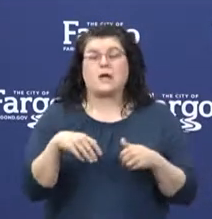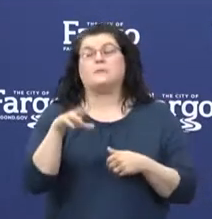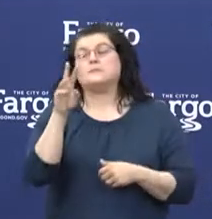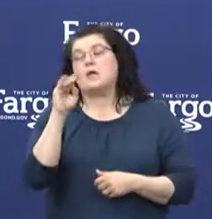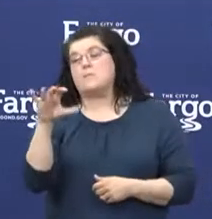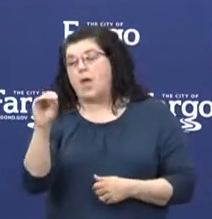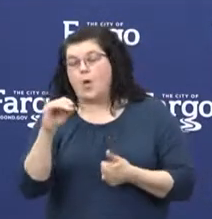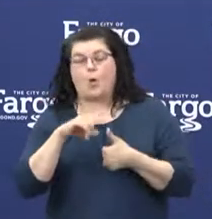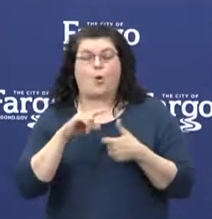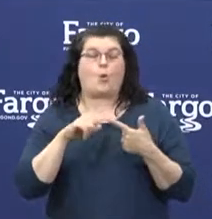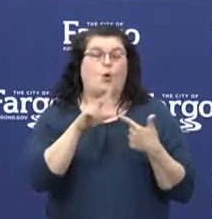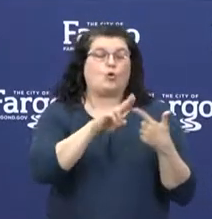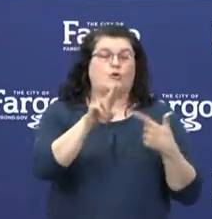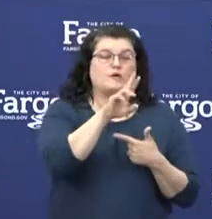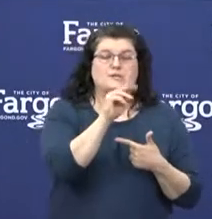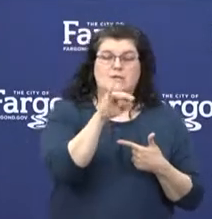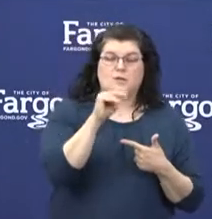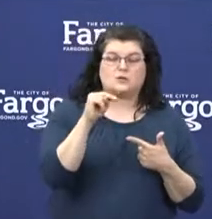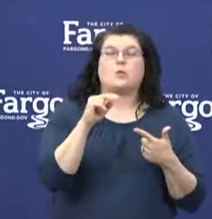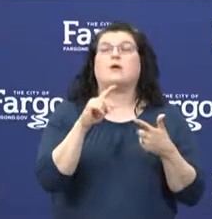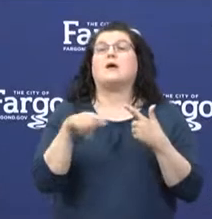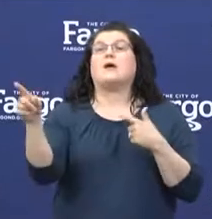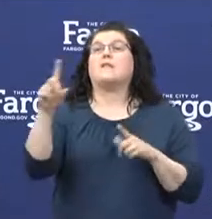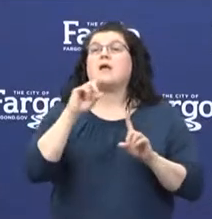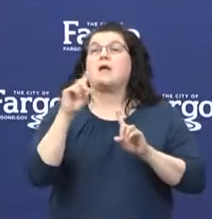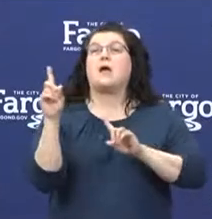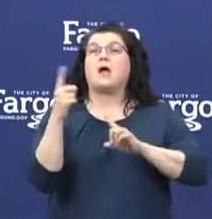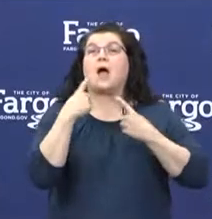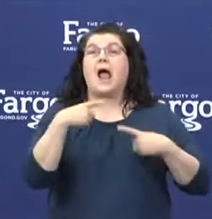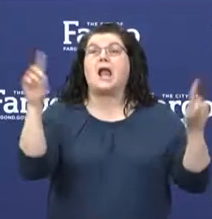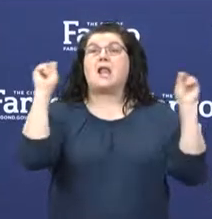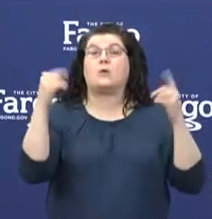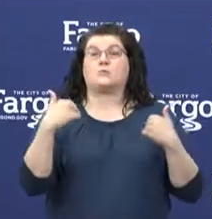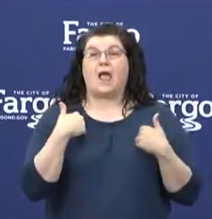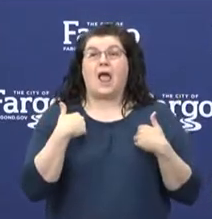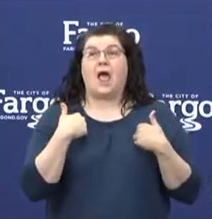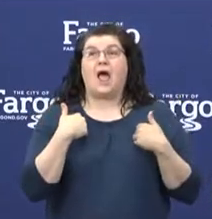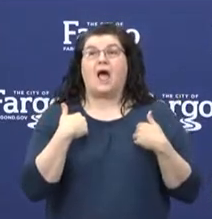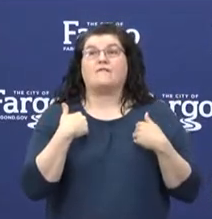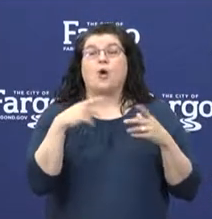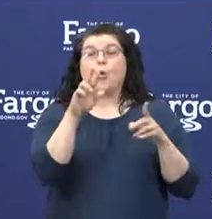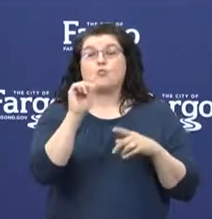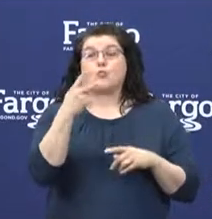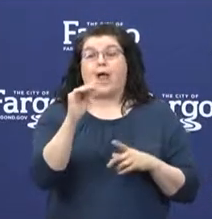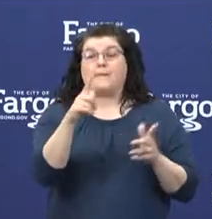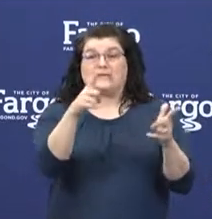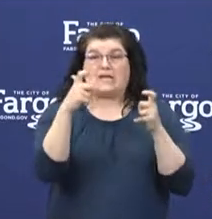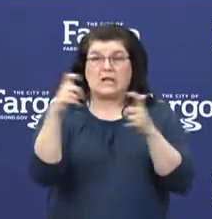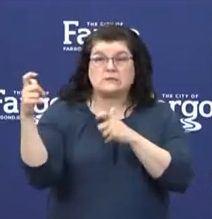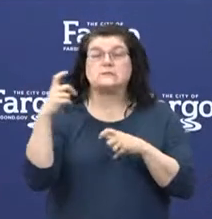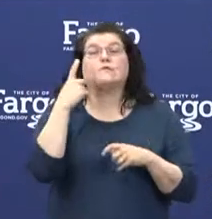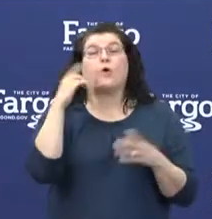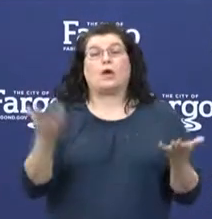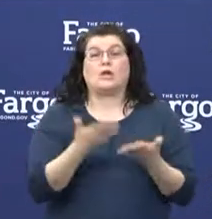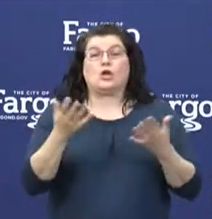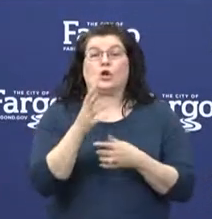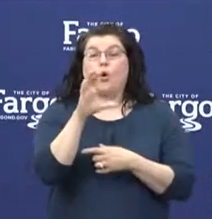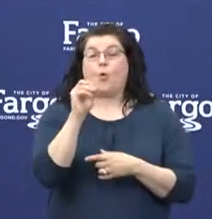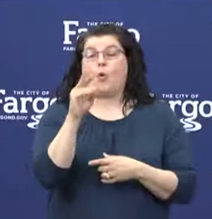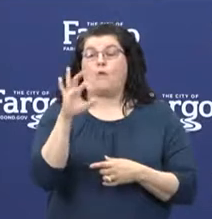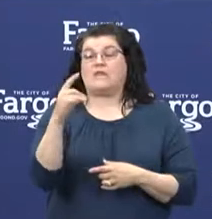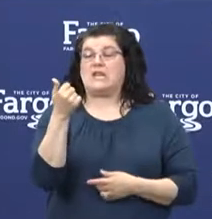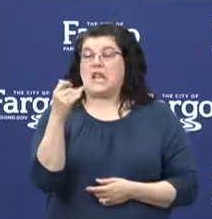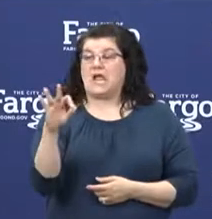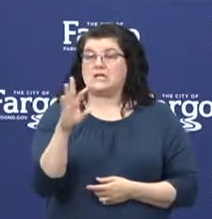University of Minnesota, announced a breakthrough for rapid widespread testing of COVID-19 in Minnesota to test